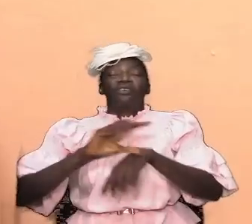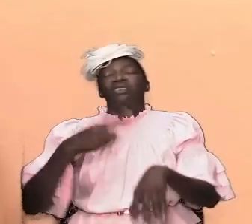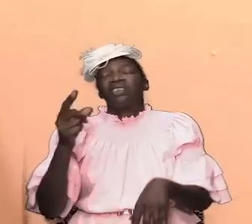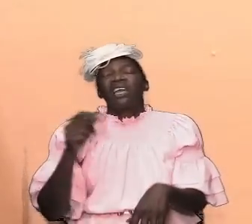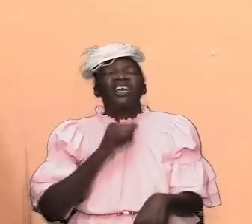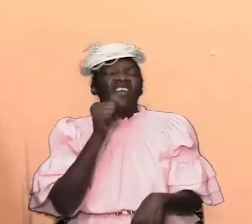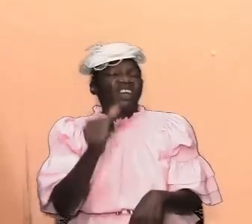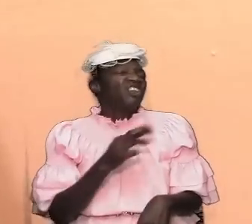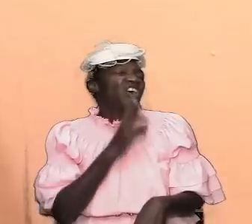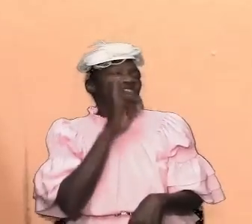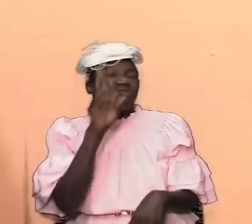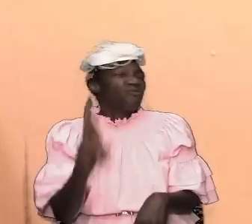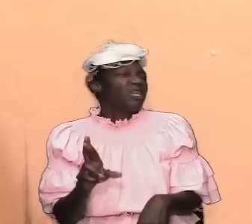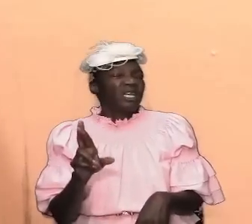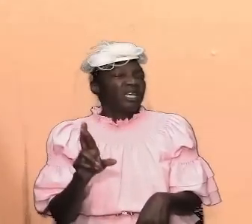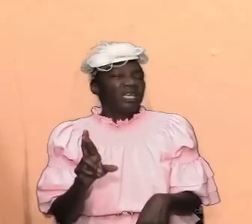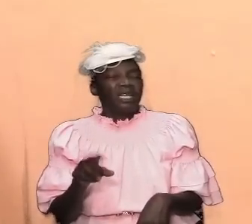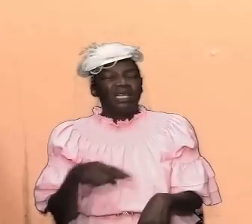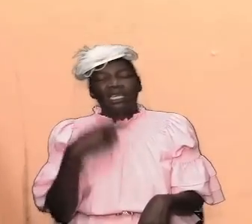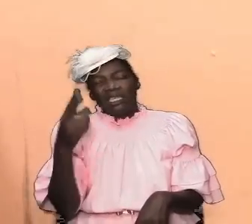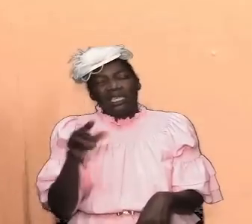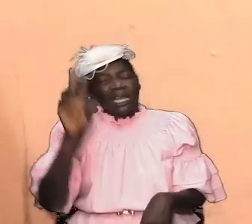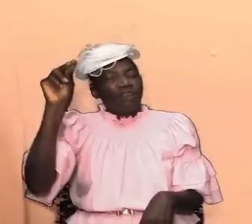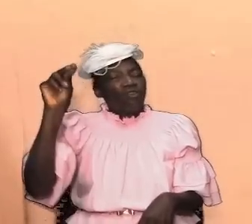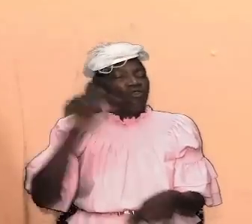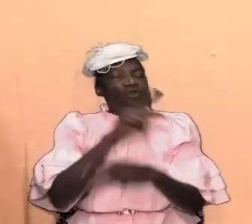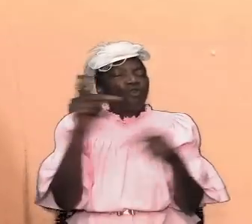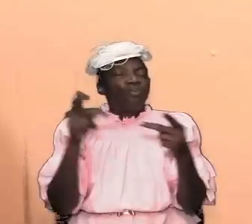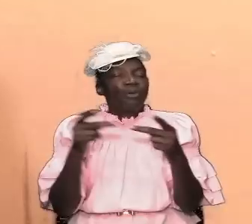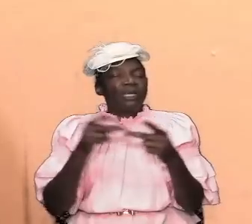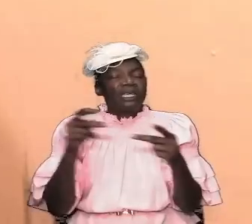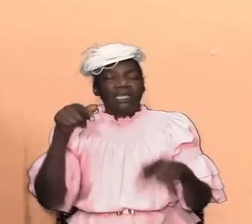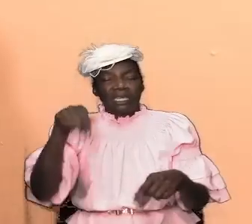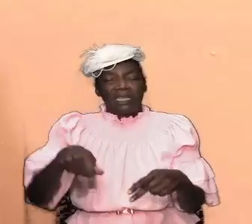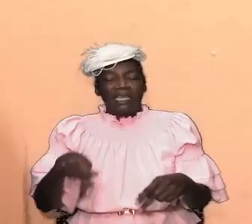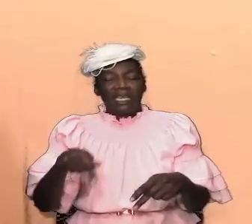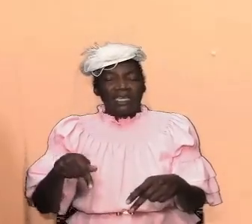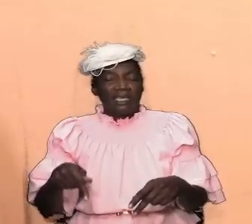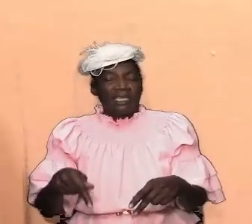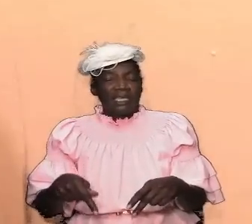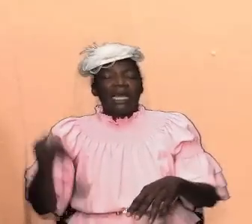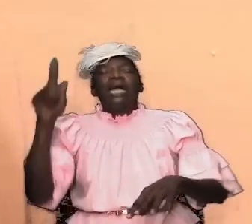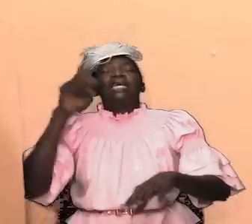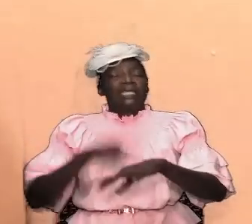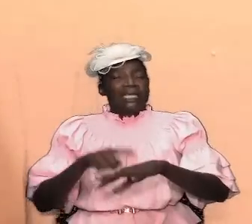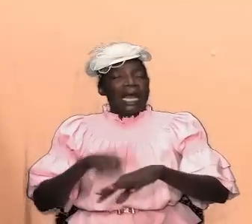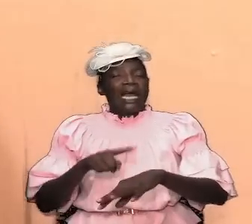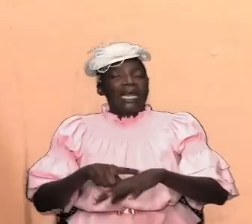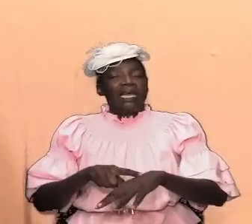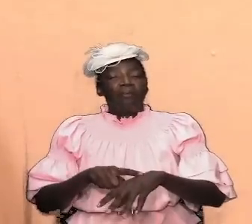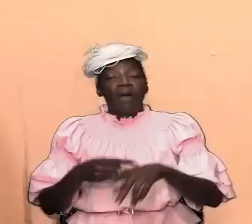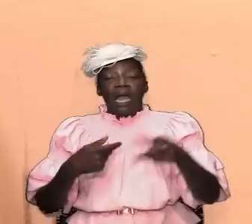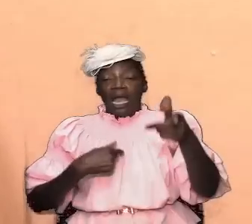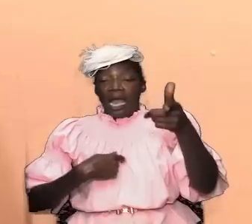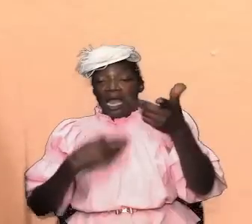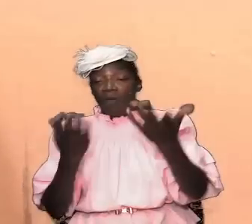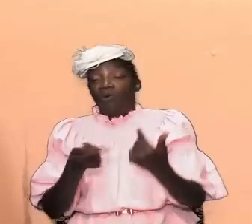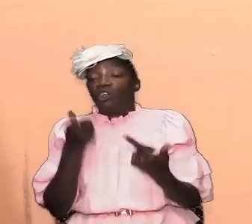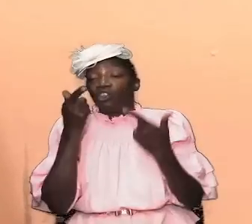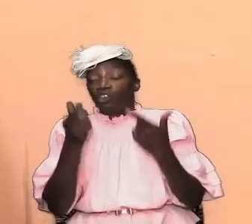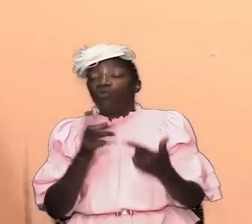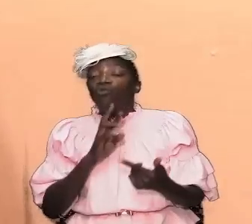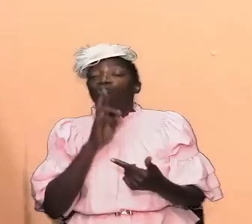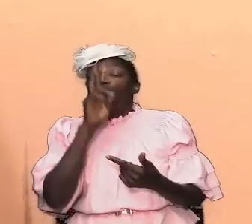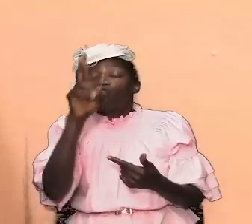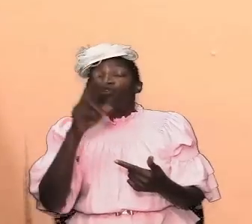irrelevant to say that it has no place in this post-modern era i want to assure the